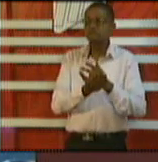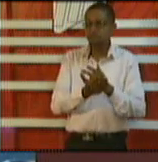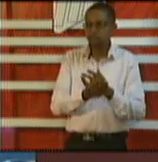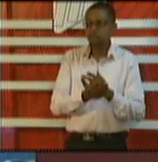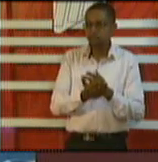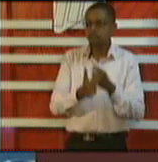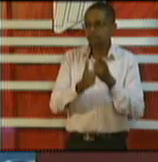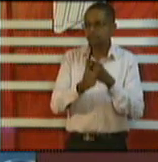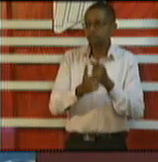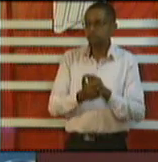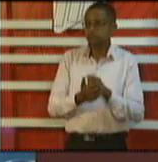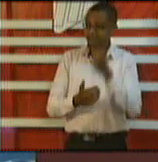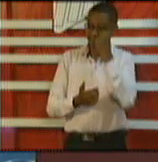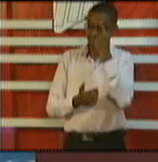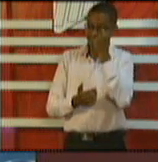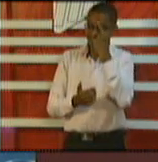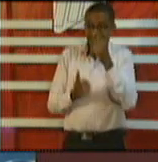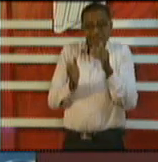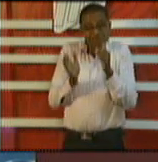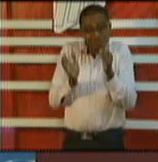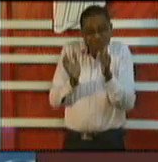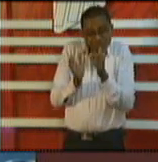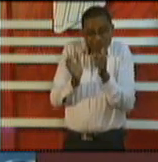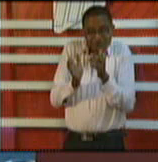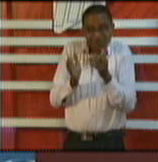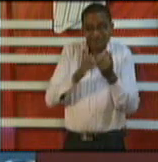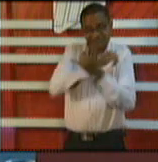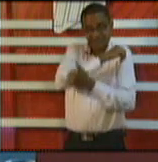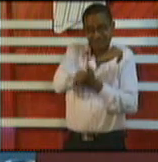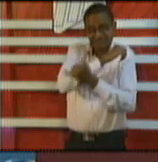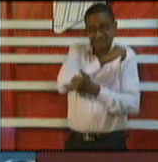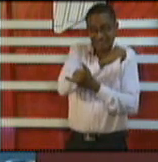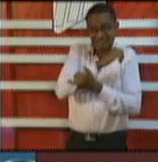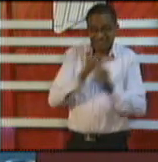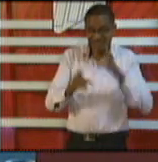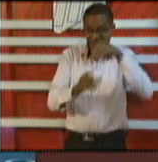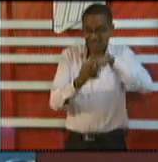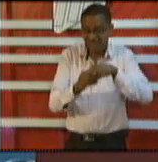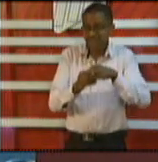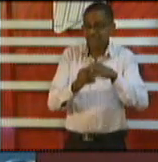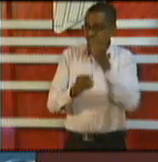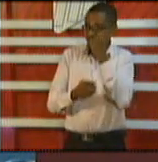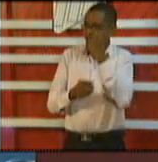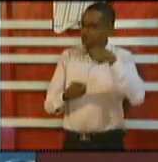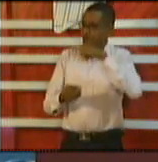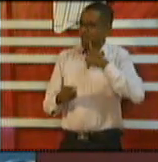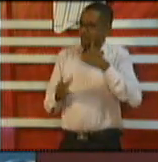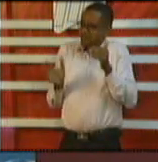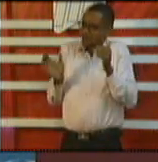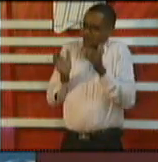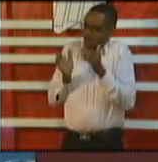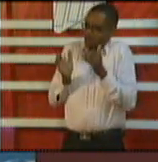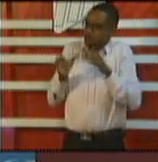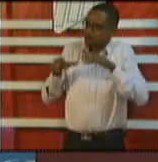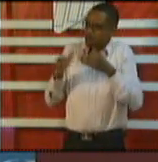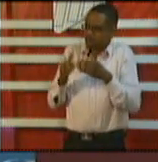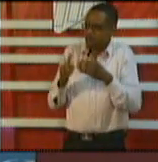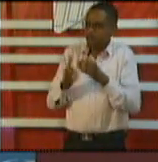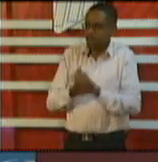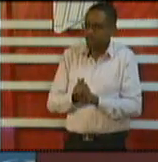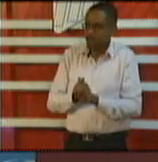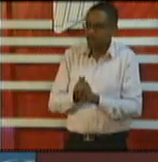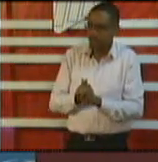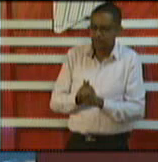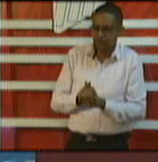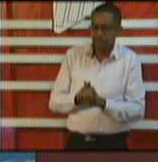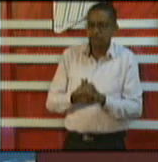for smaller countries to participate one we have a smaller group of people that are willing and of course managing the adverse reactions are generally problematic